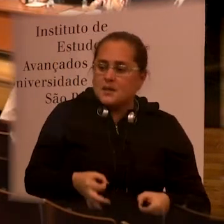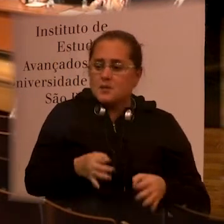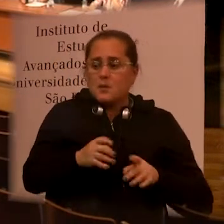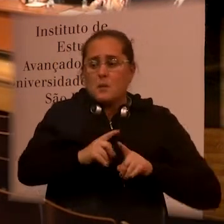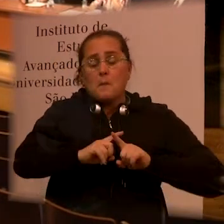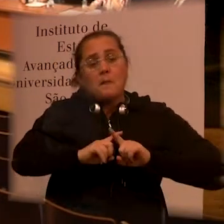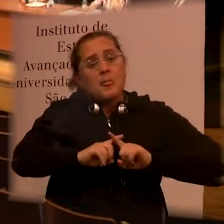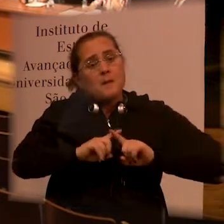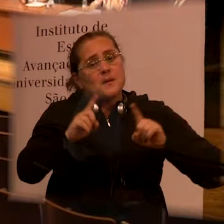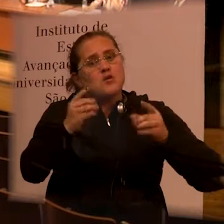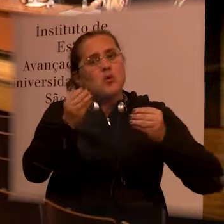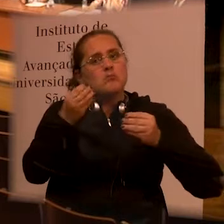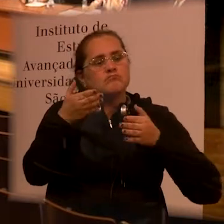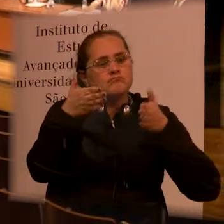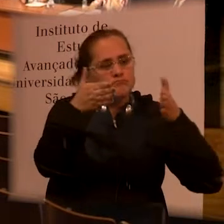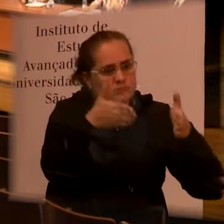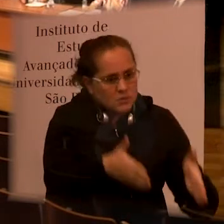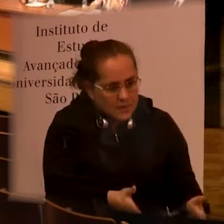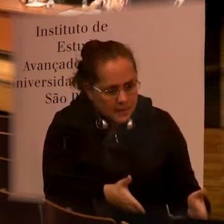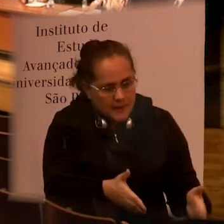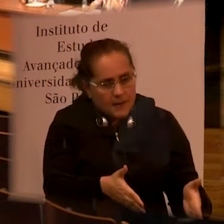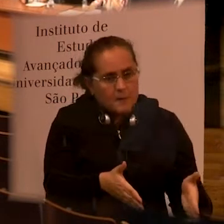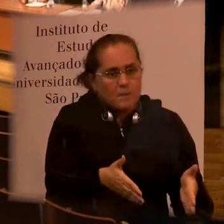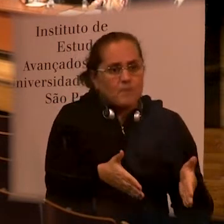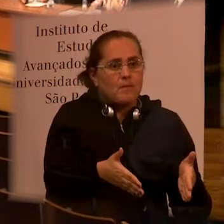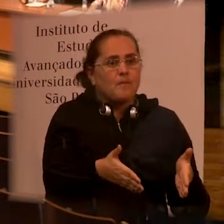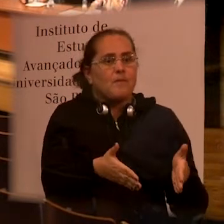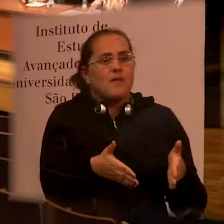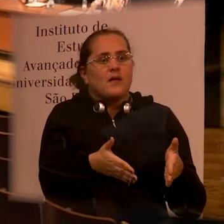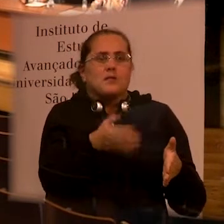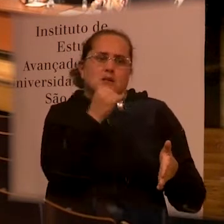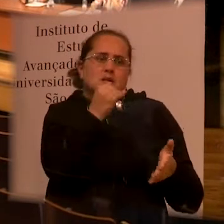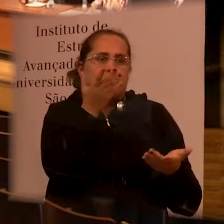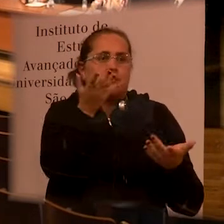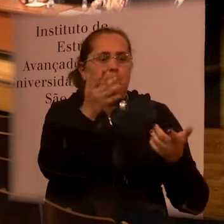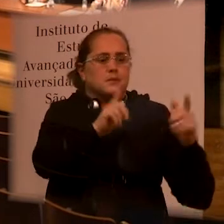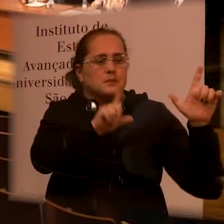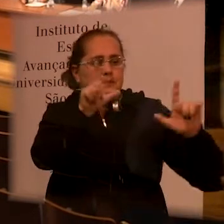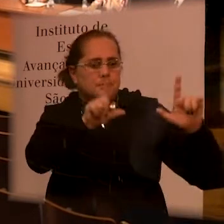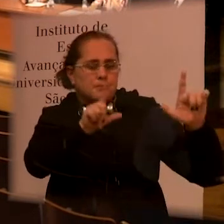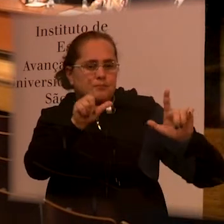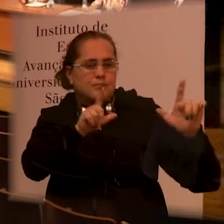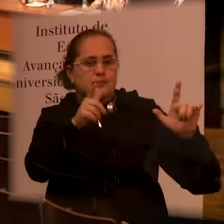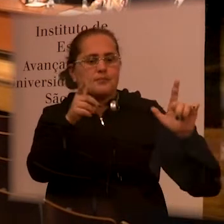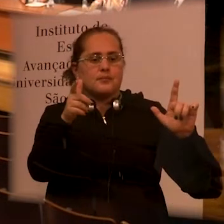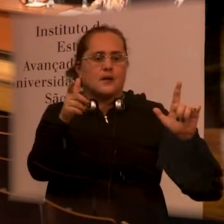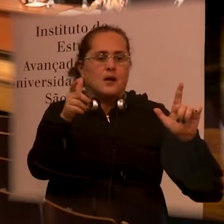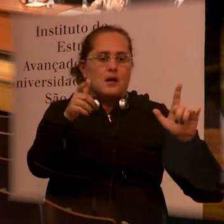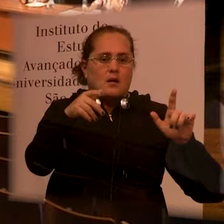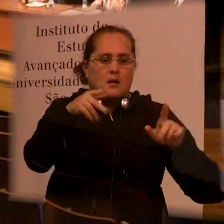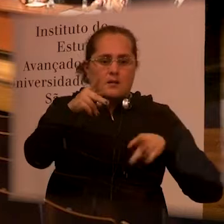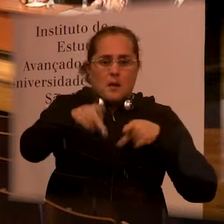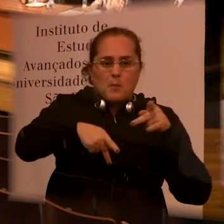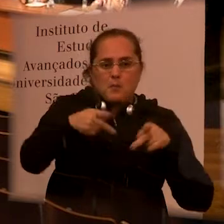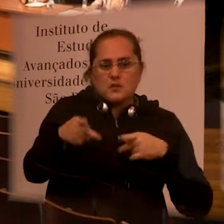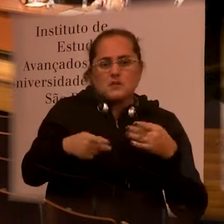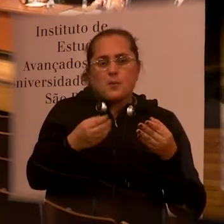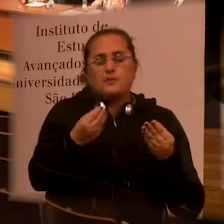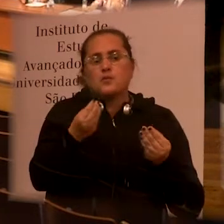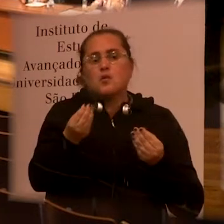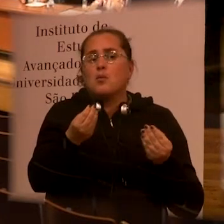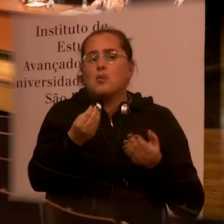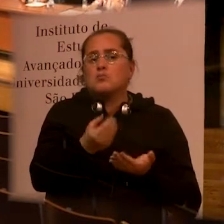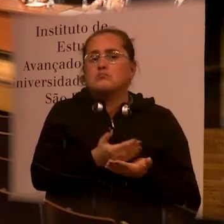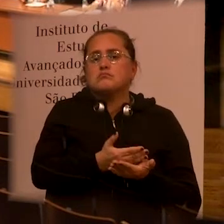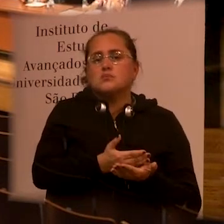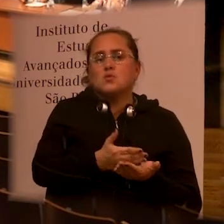reasonably consolidated, but how could we make this reach in the media, how could we reach the population, how could